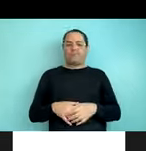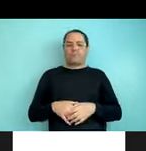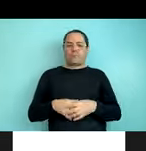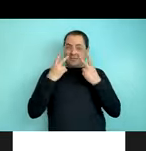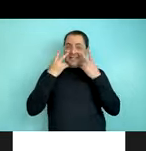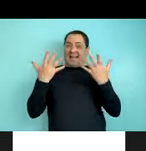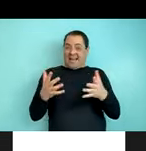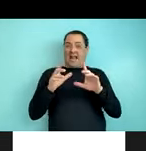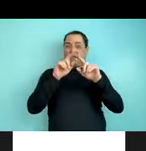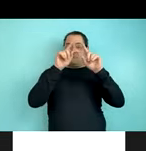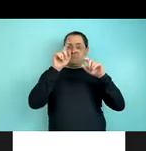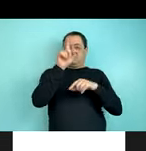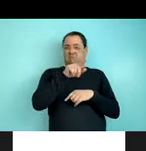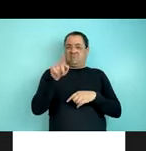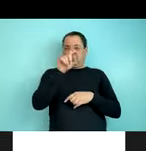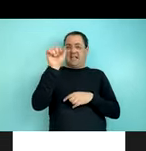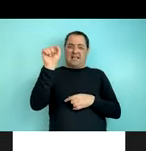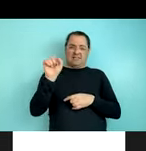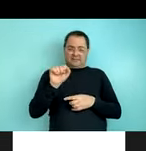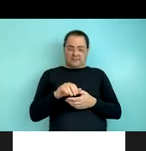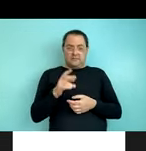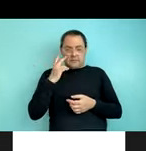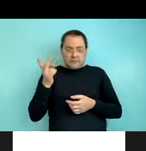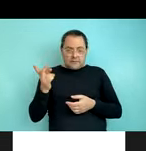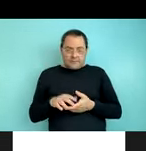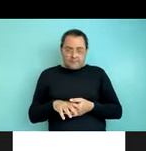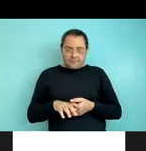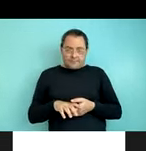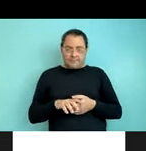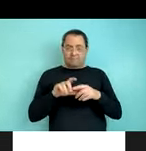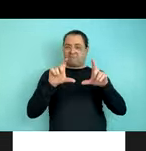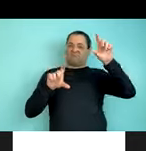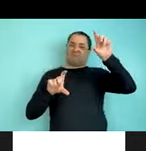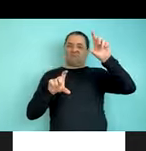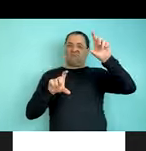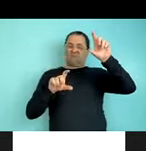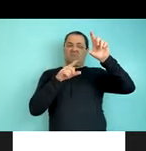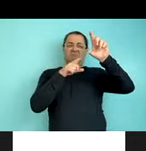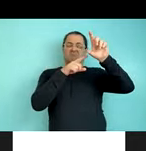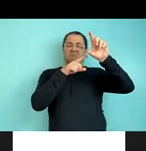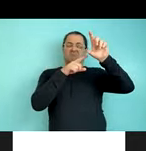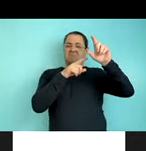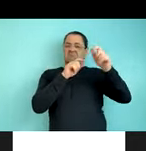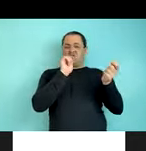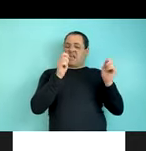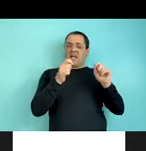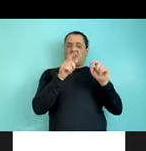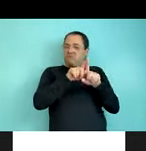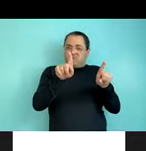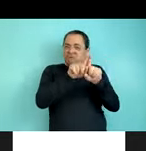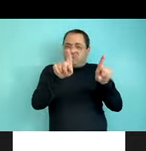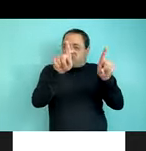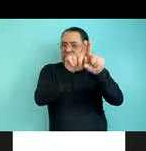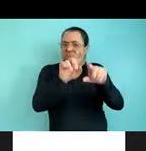change. And so starting again with our teal conditions, we don't find any evidence of irregularization. And you see that because